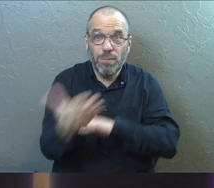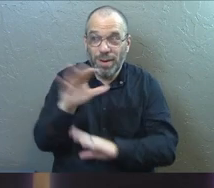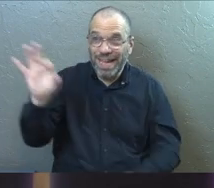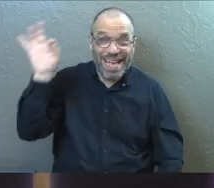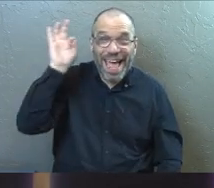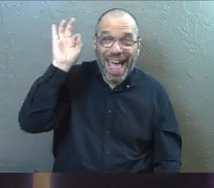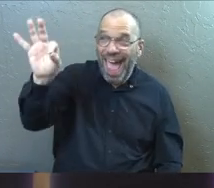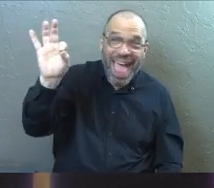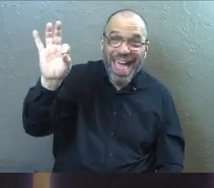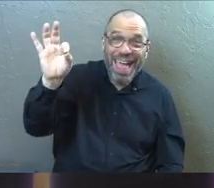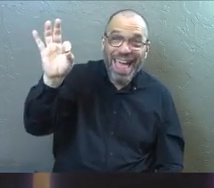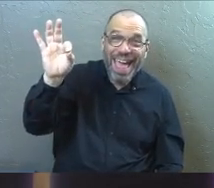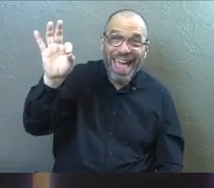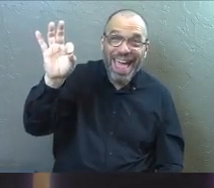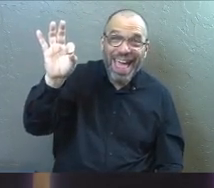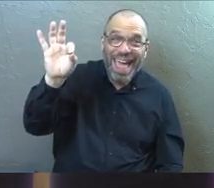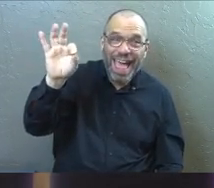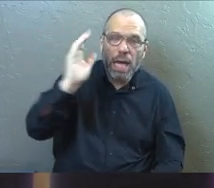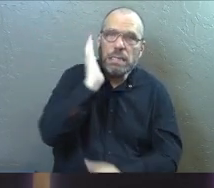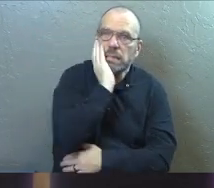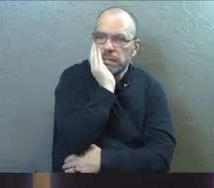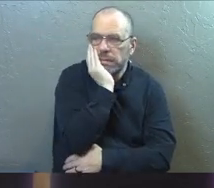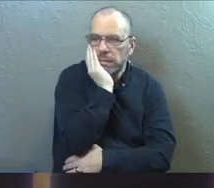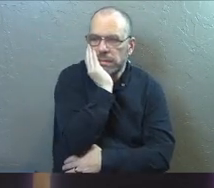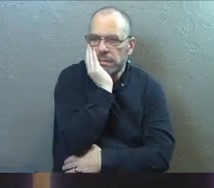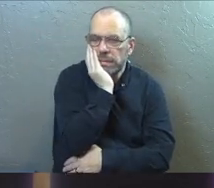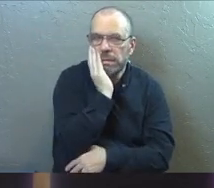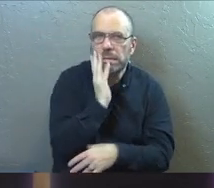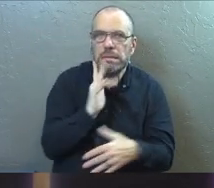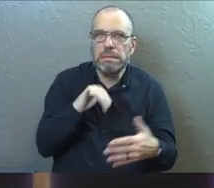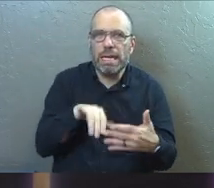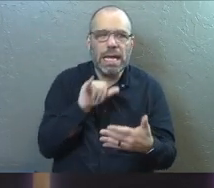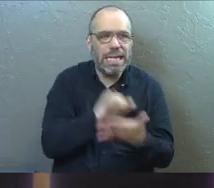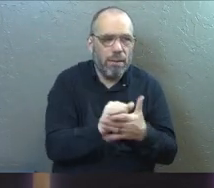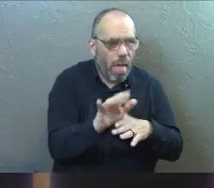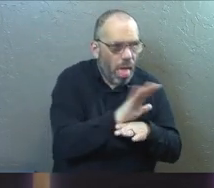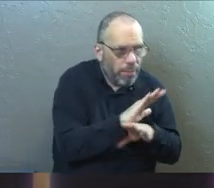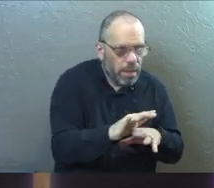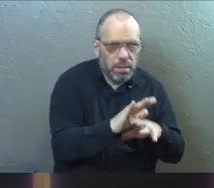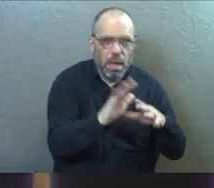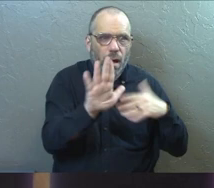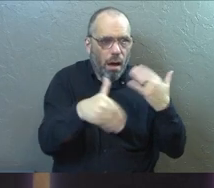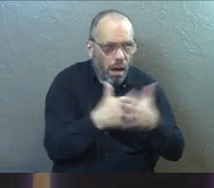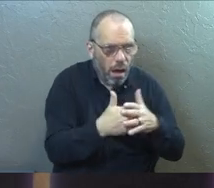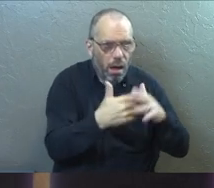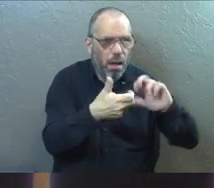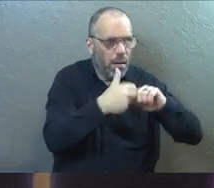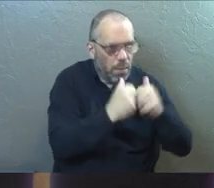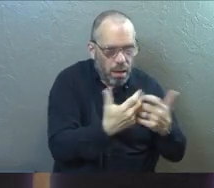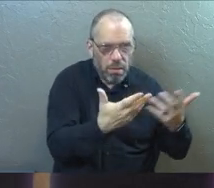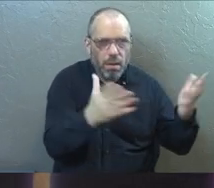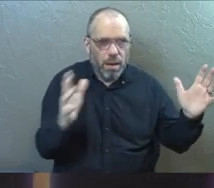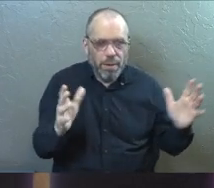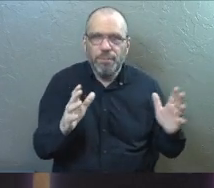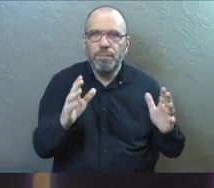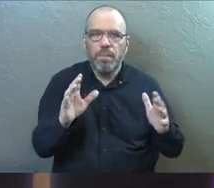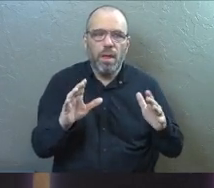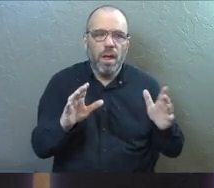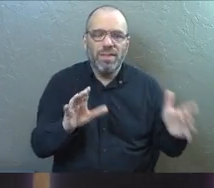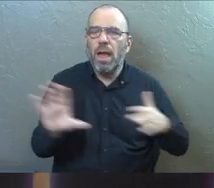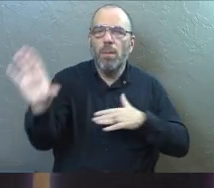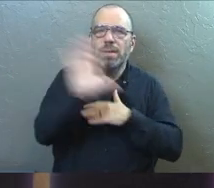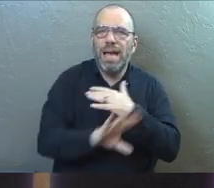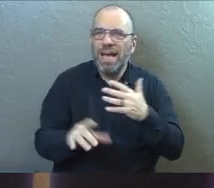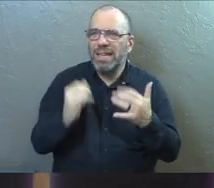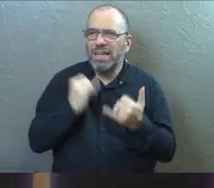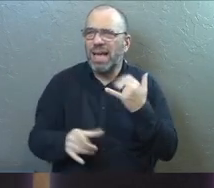to preach and they didn't study that week because they were too busy on everything else. They're protecting